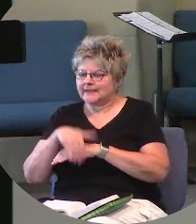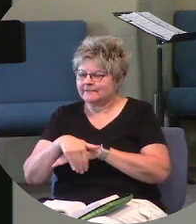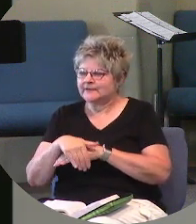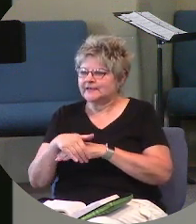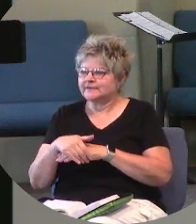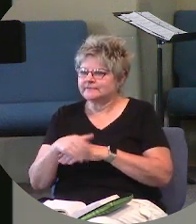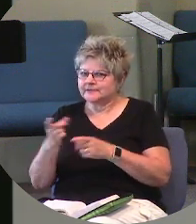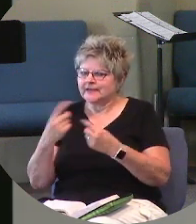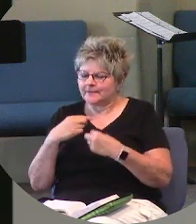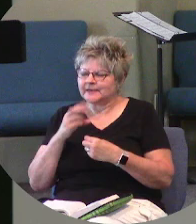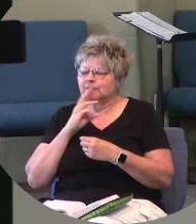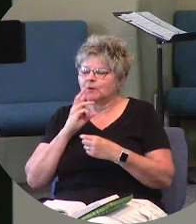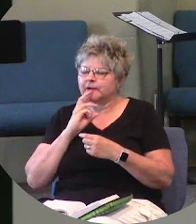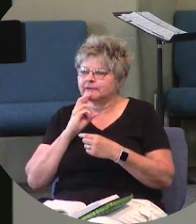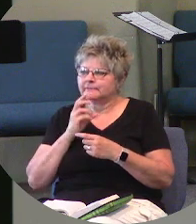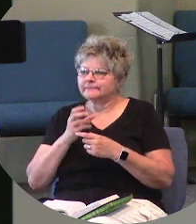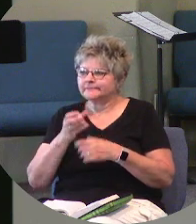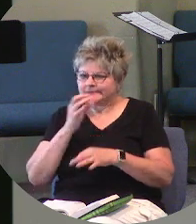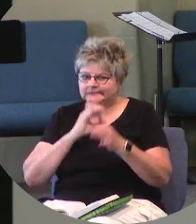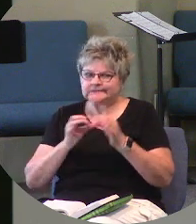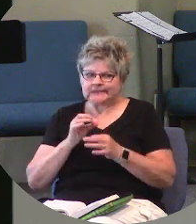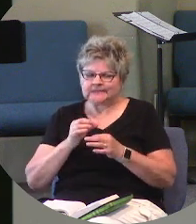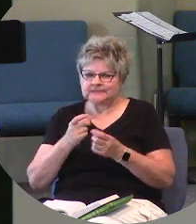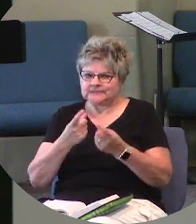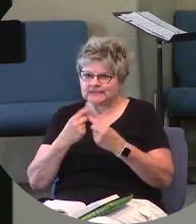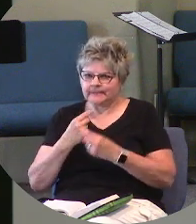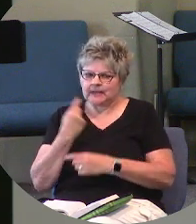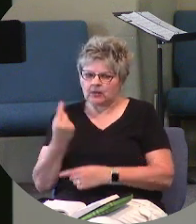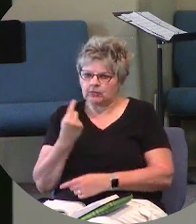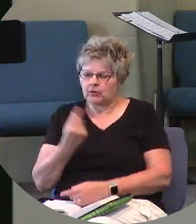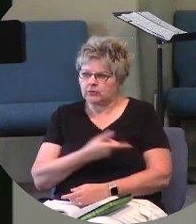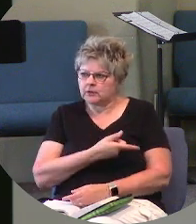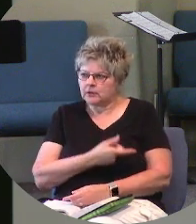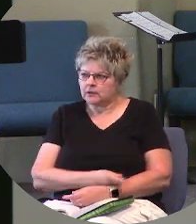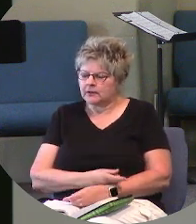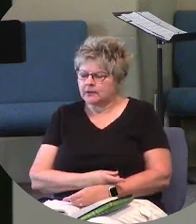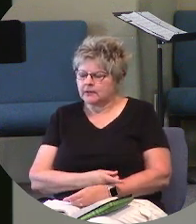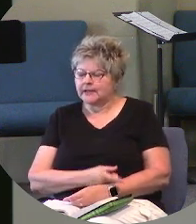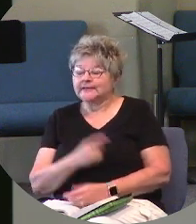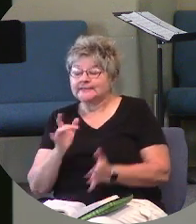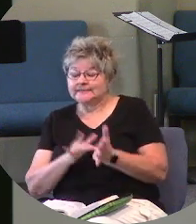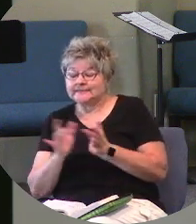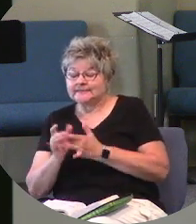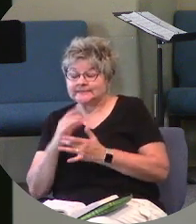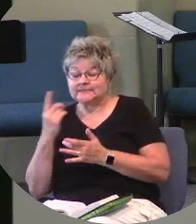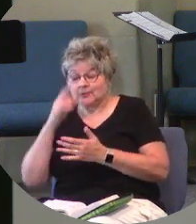instead she's coming by herself and Jesus the only Son of God